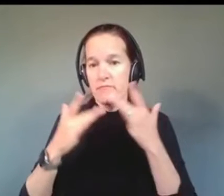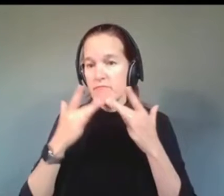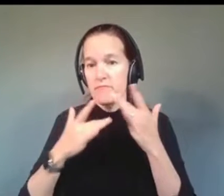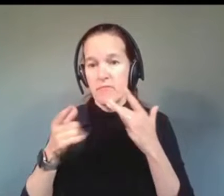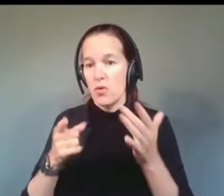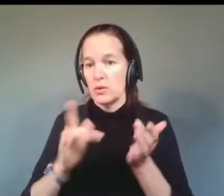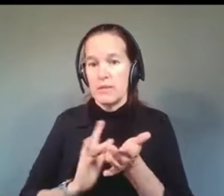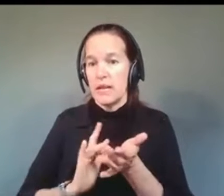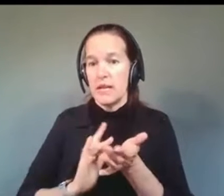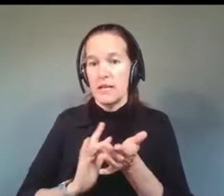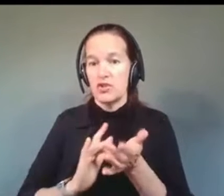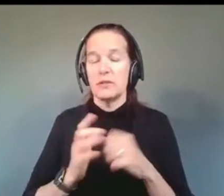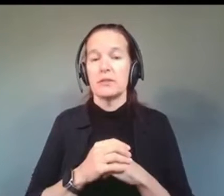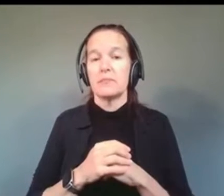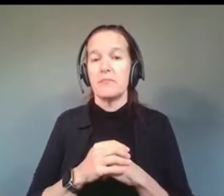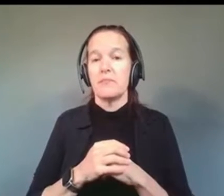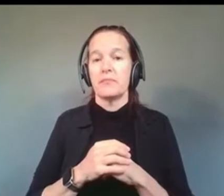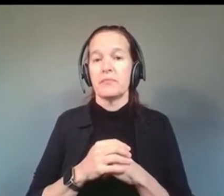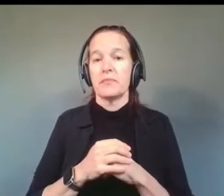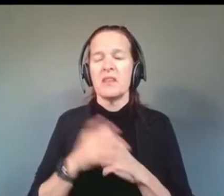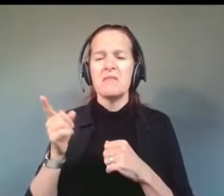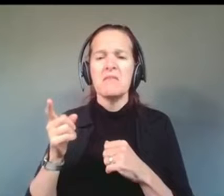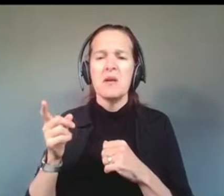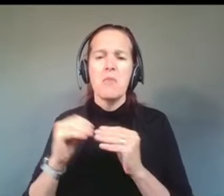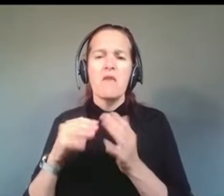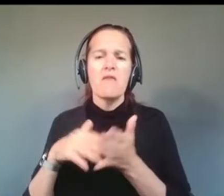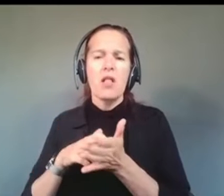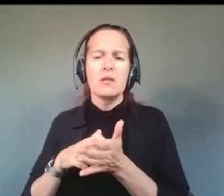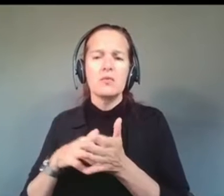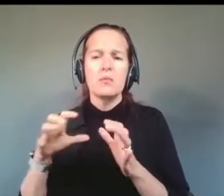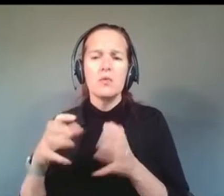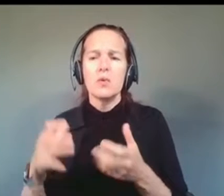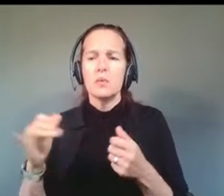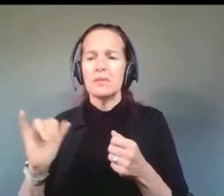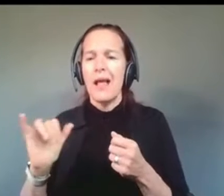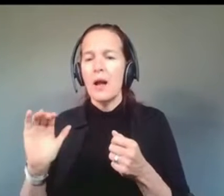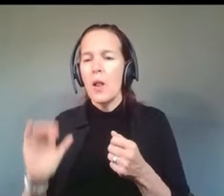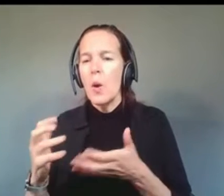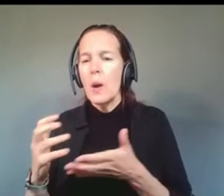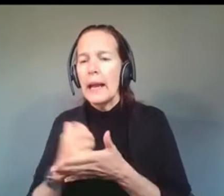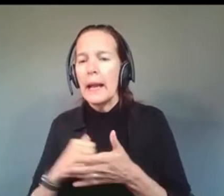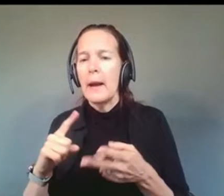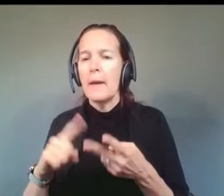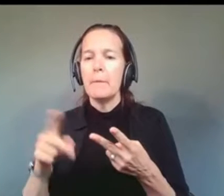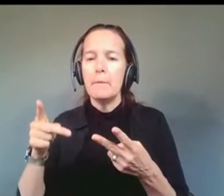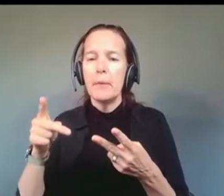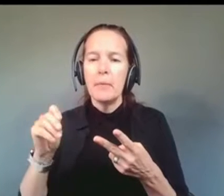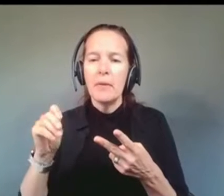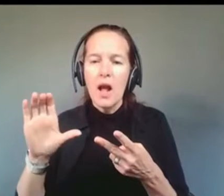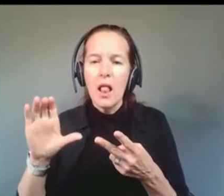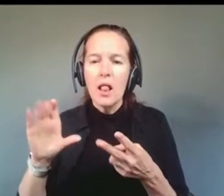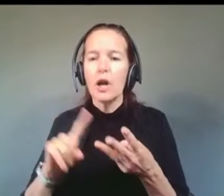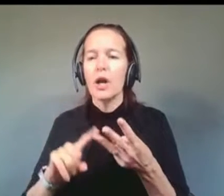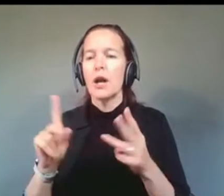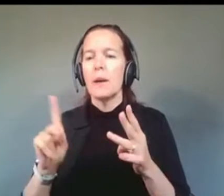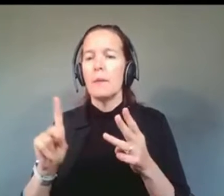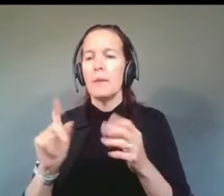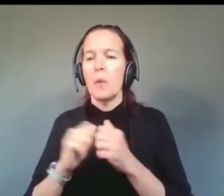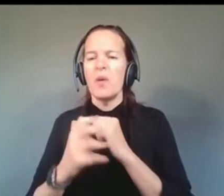rates among more vulnerable groups, including low-income people of color and those in poor health.